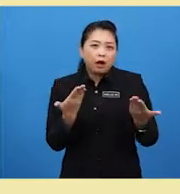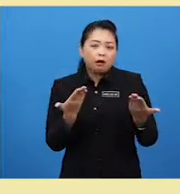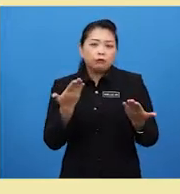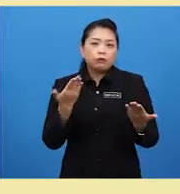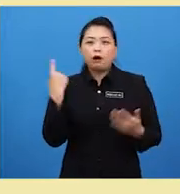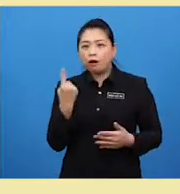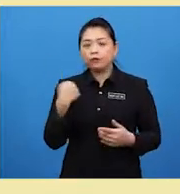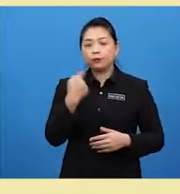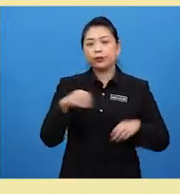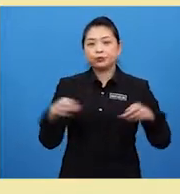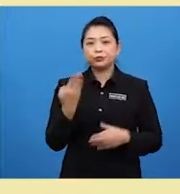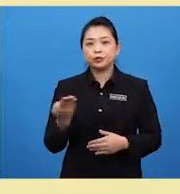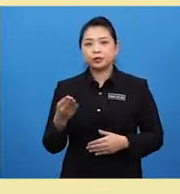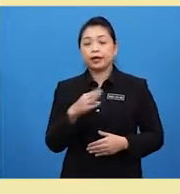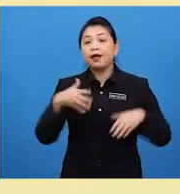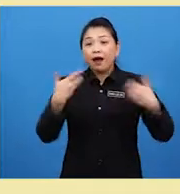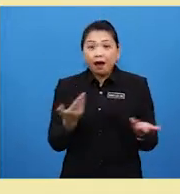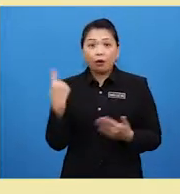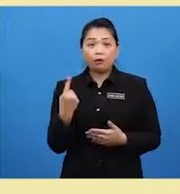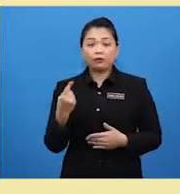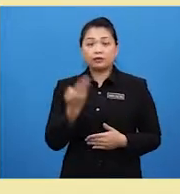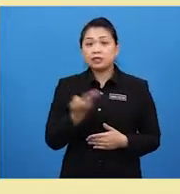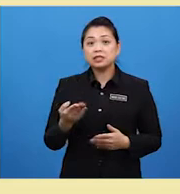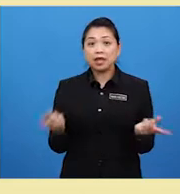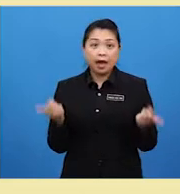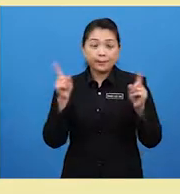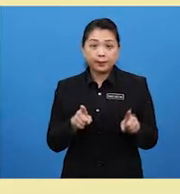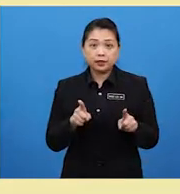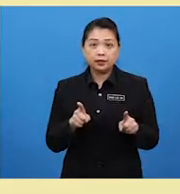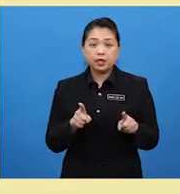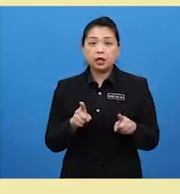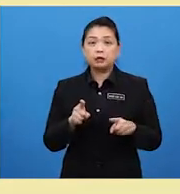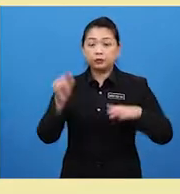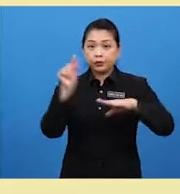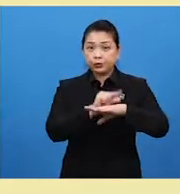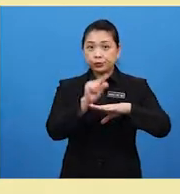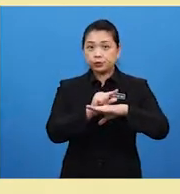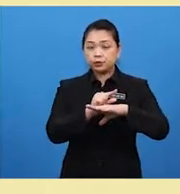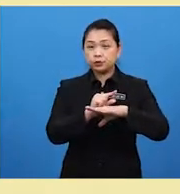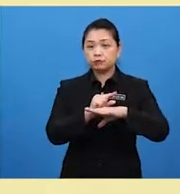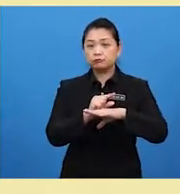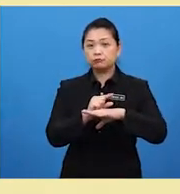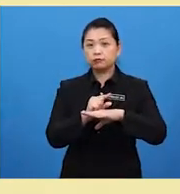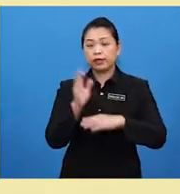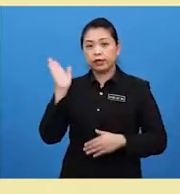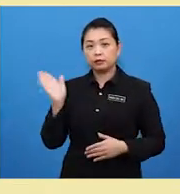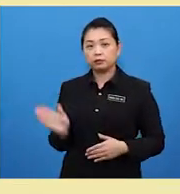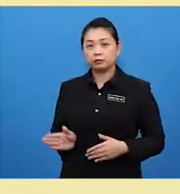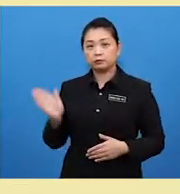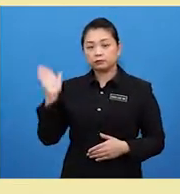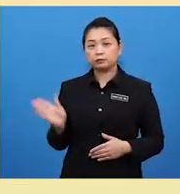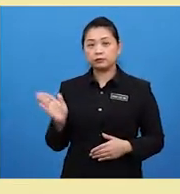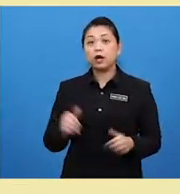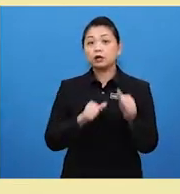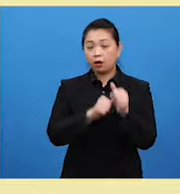or how often things happen. We use adverbs of frequency in this order according to